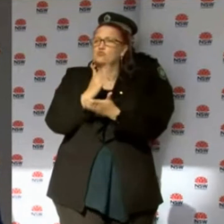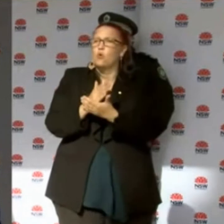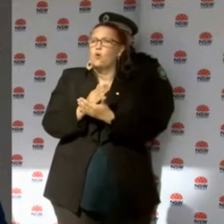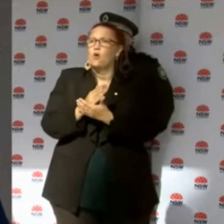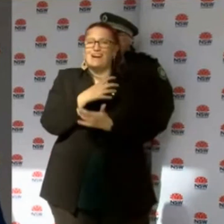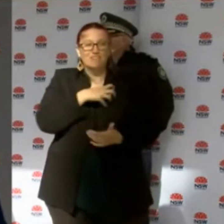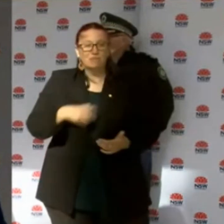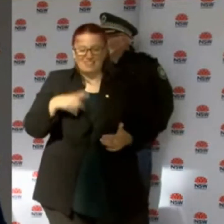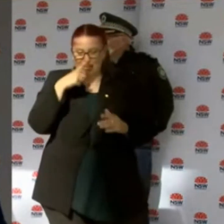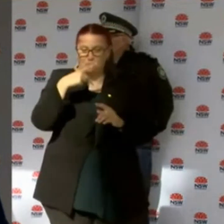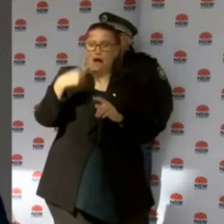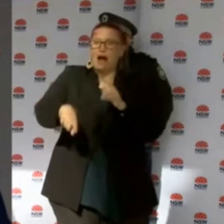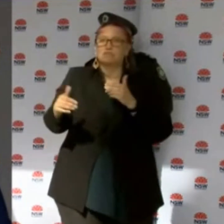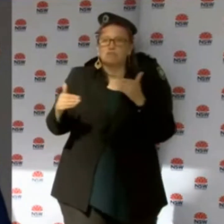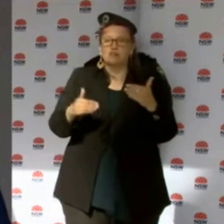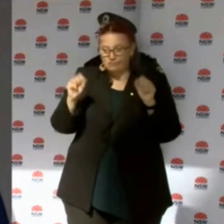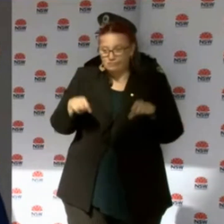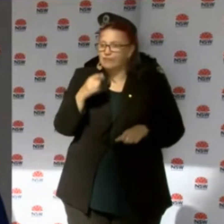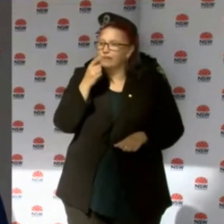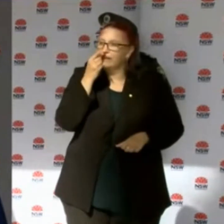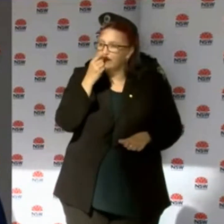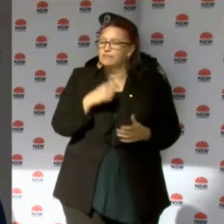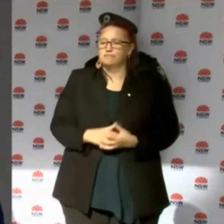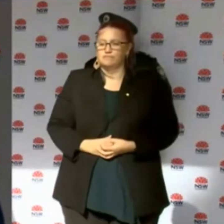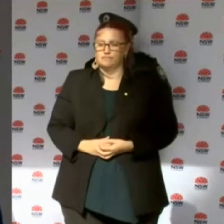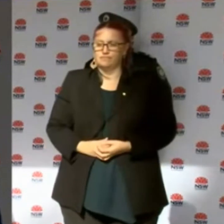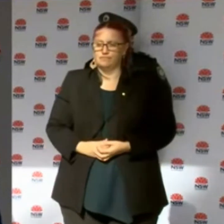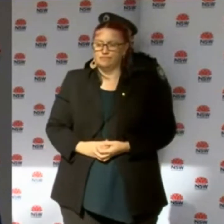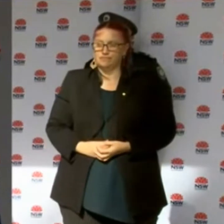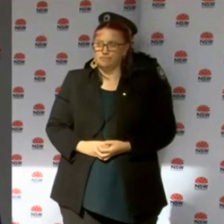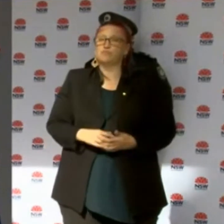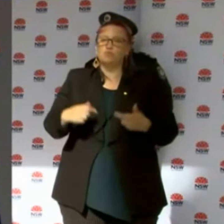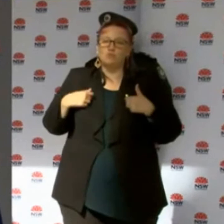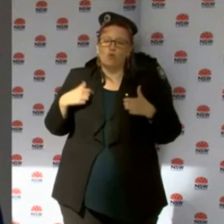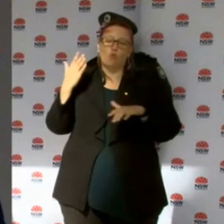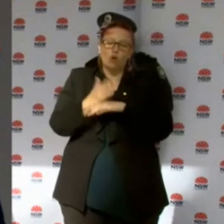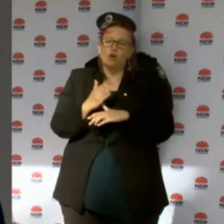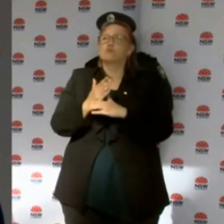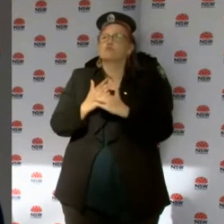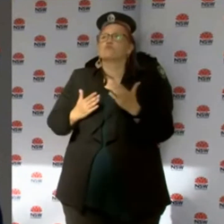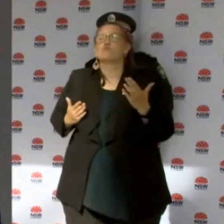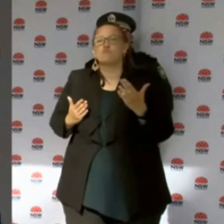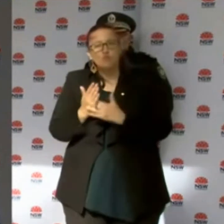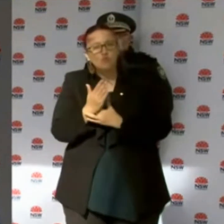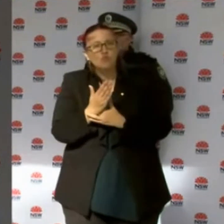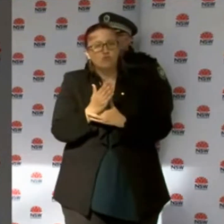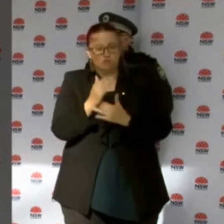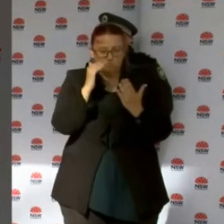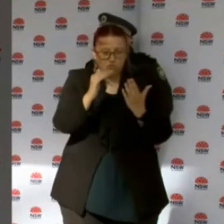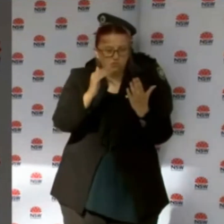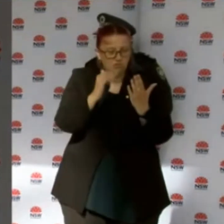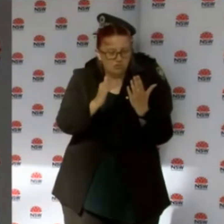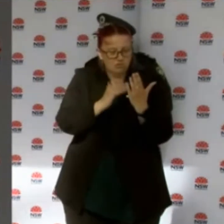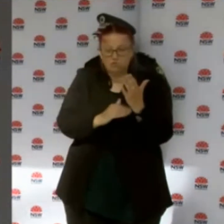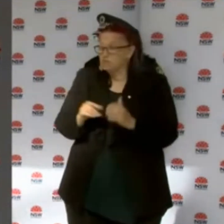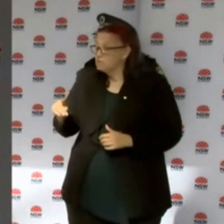upper house to pass the budget. And we have been progressively working through who this